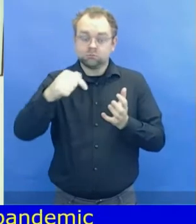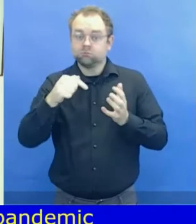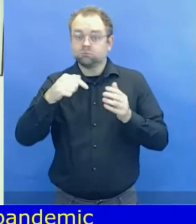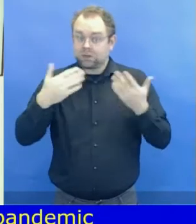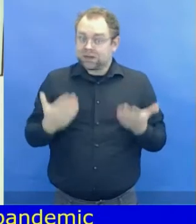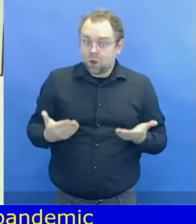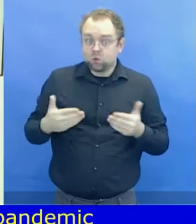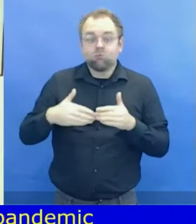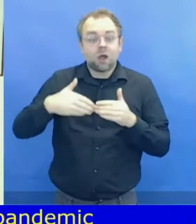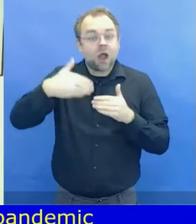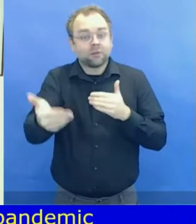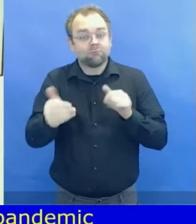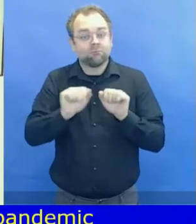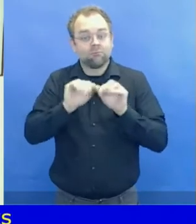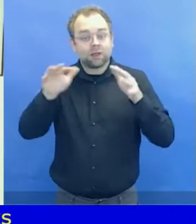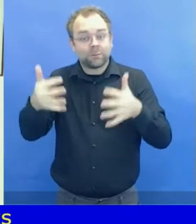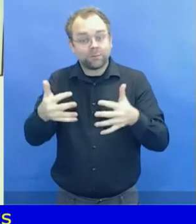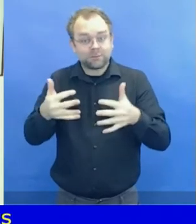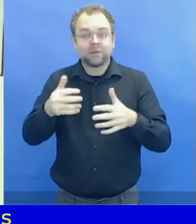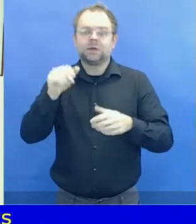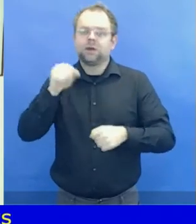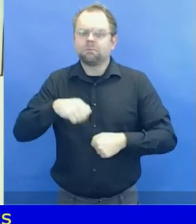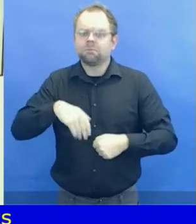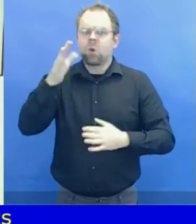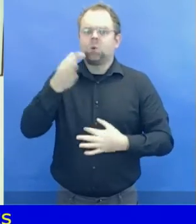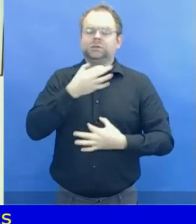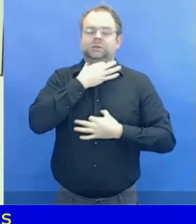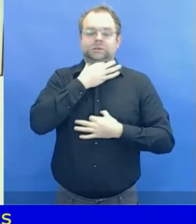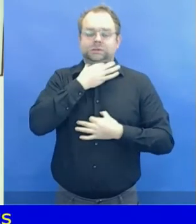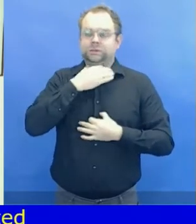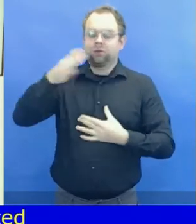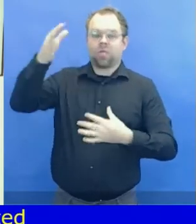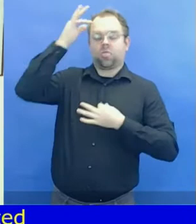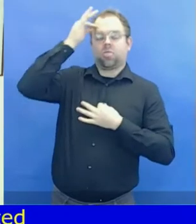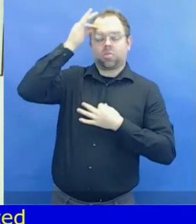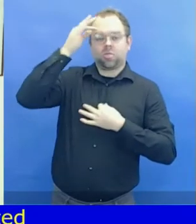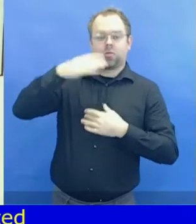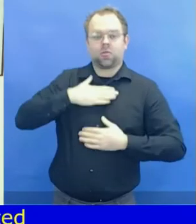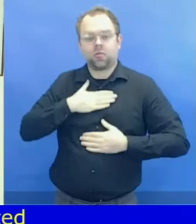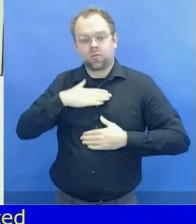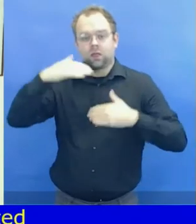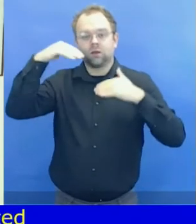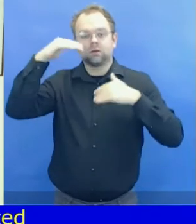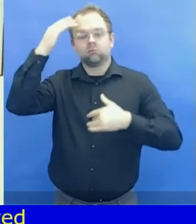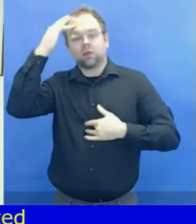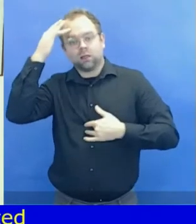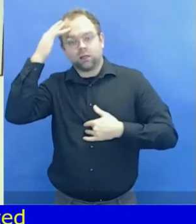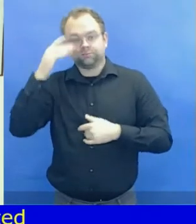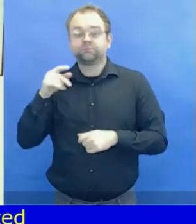layoffs and difficulty in access to education, and other situations that